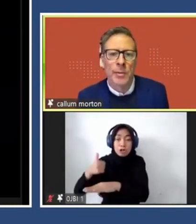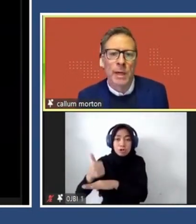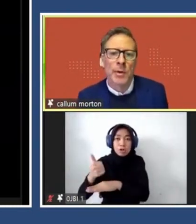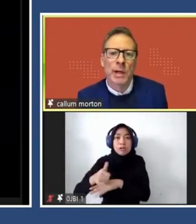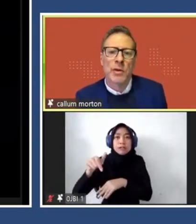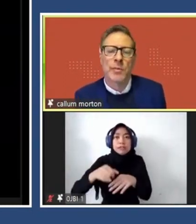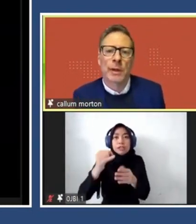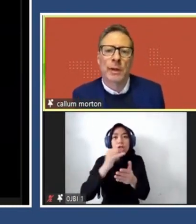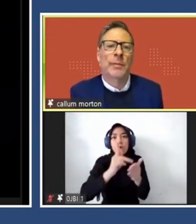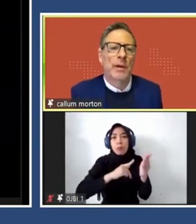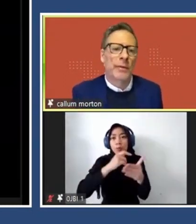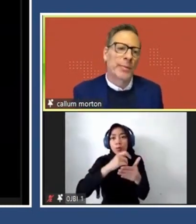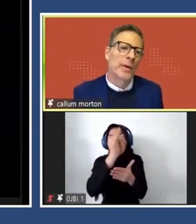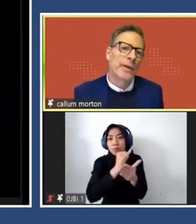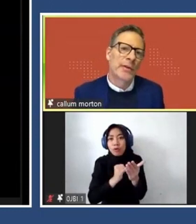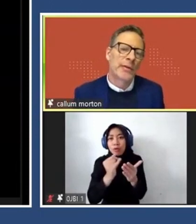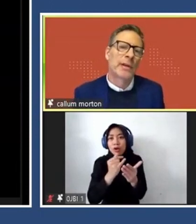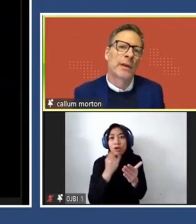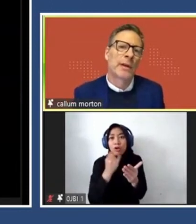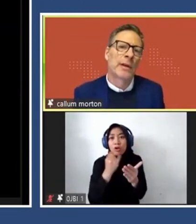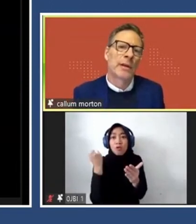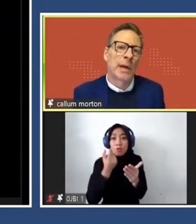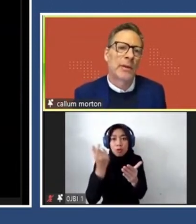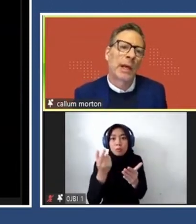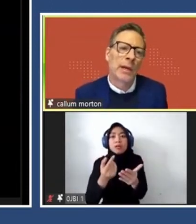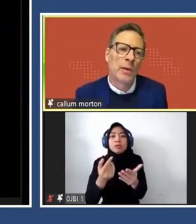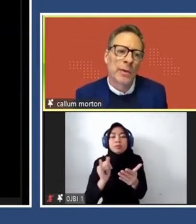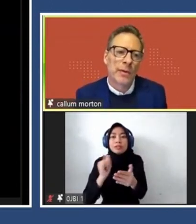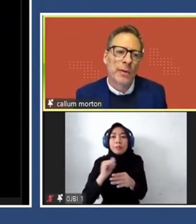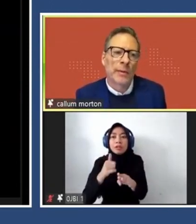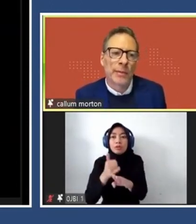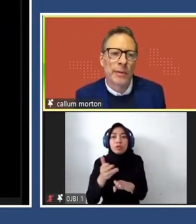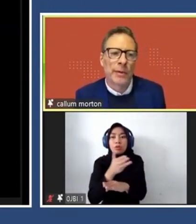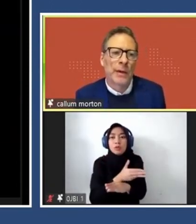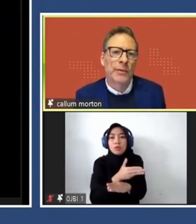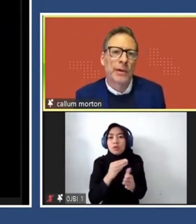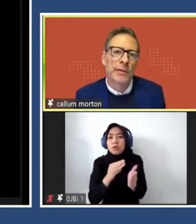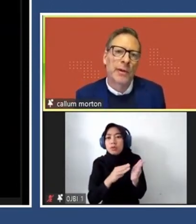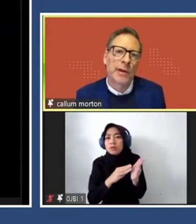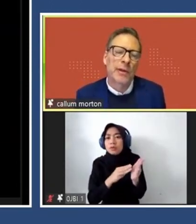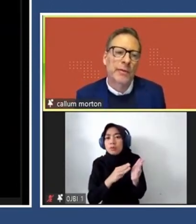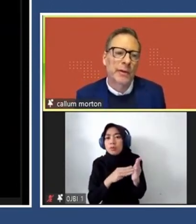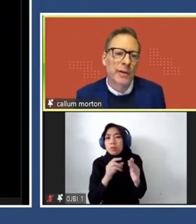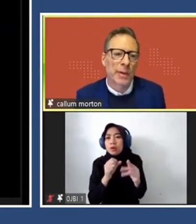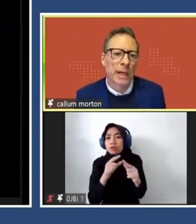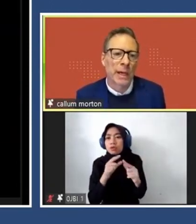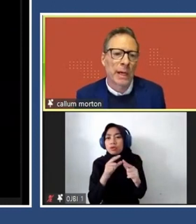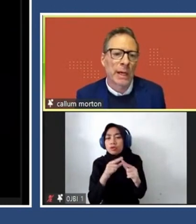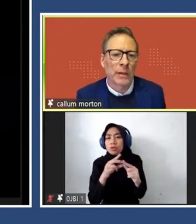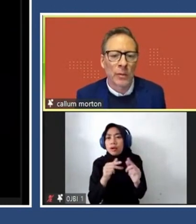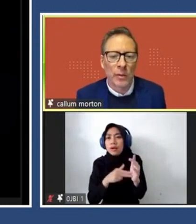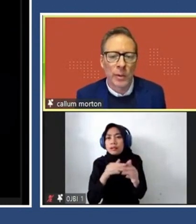public art program at Monash from the previous director, Max Delaney, who is now the director of Australian Central